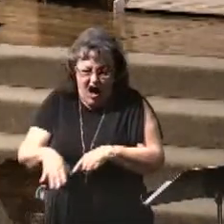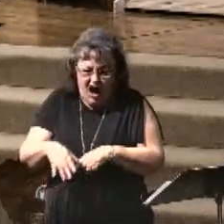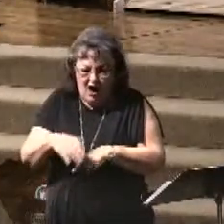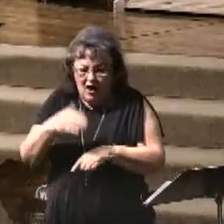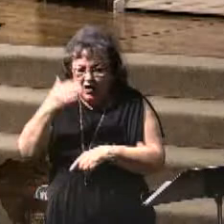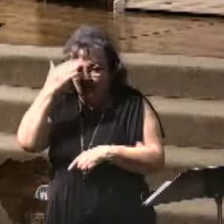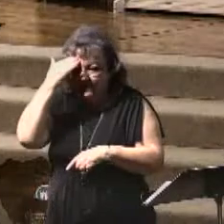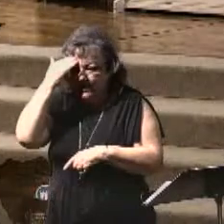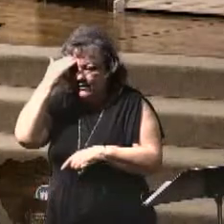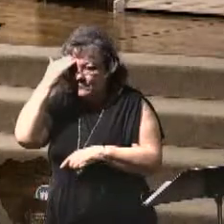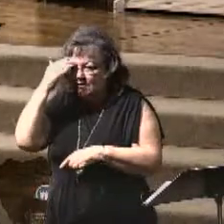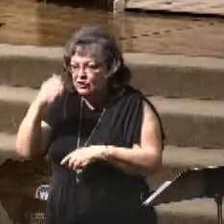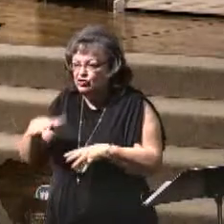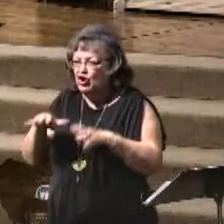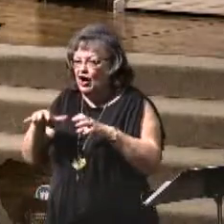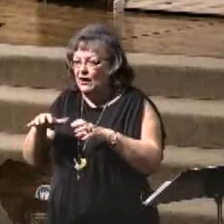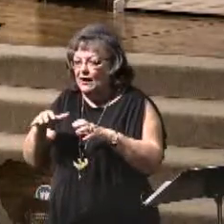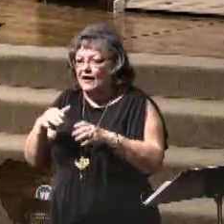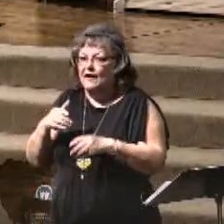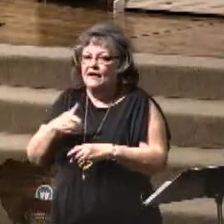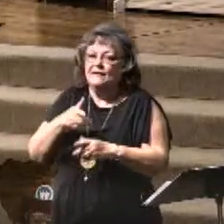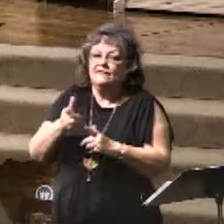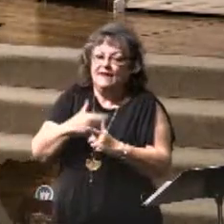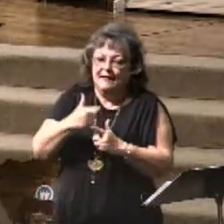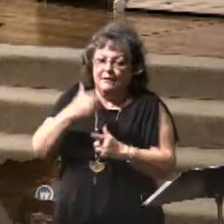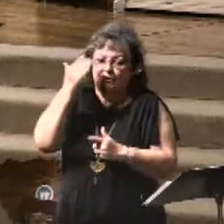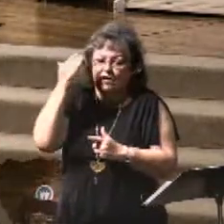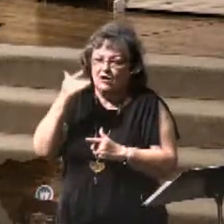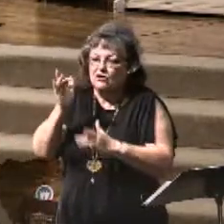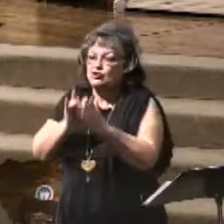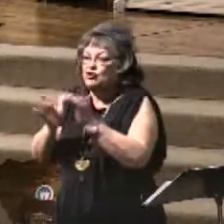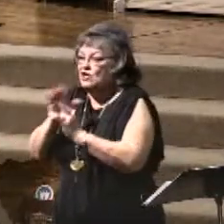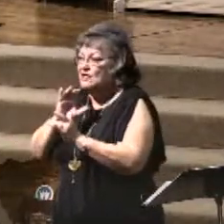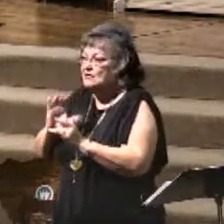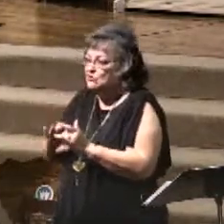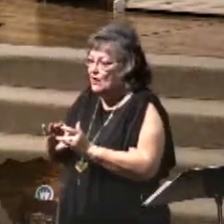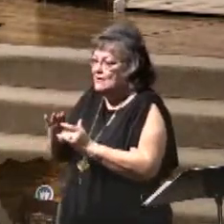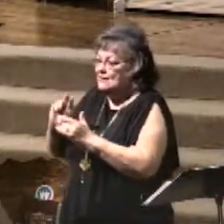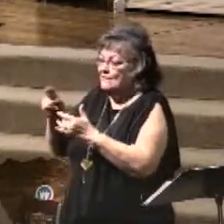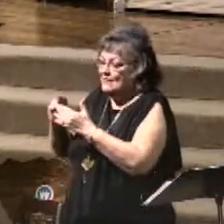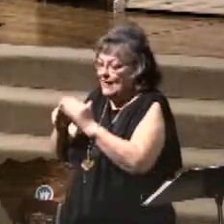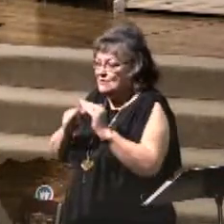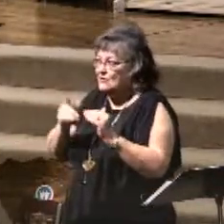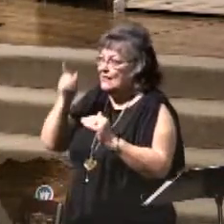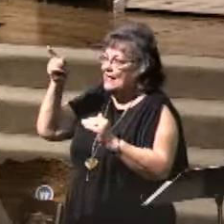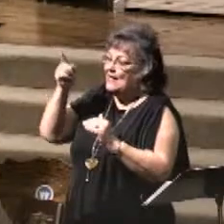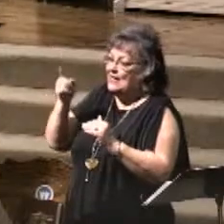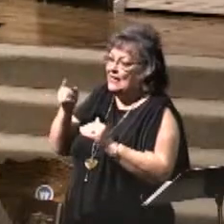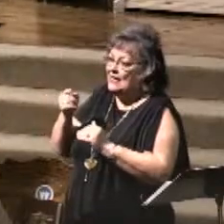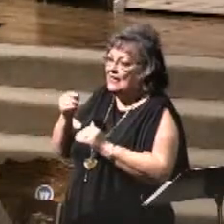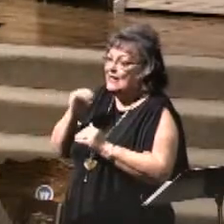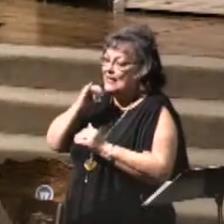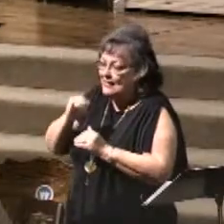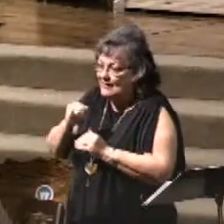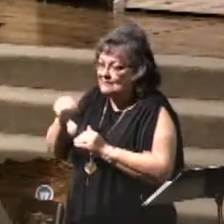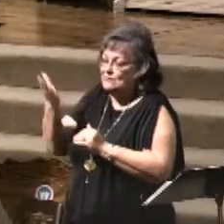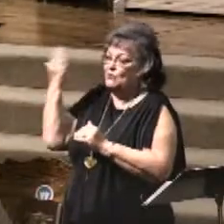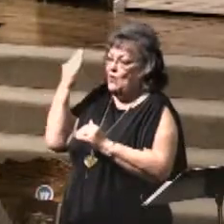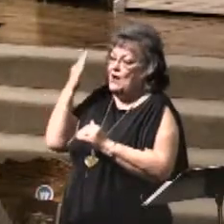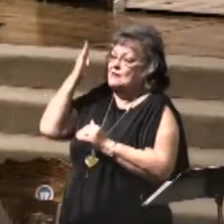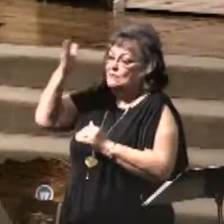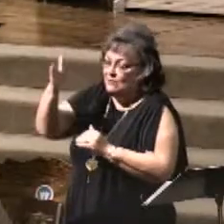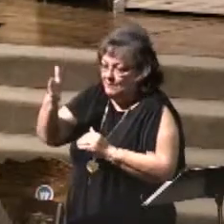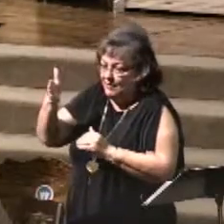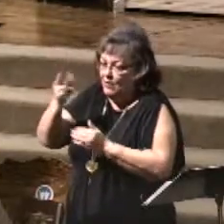that he is the lying one, and that Jesus Christ of Nazareth, that he is, he was, and always will be the holy Son of